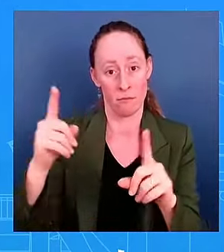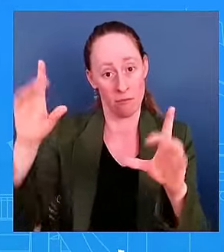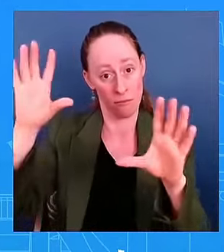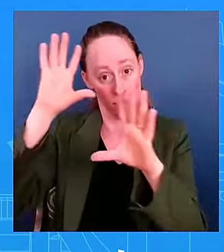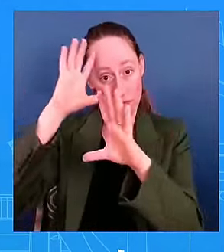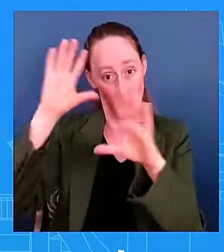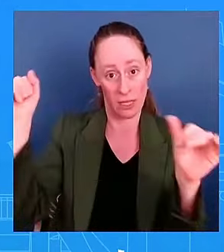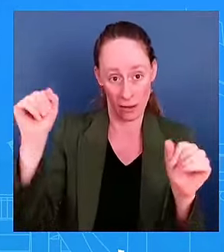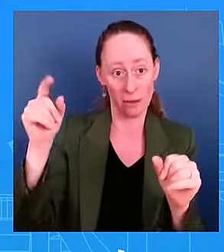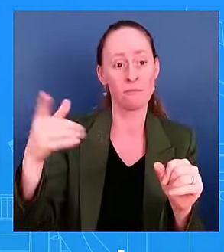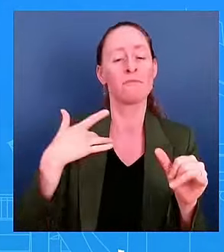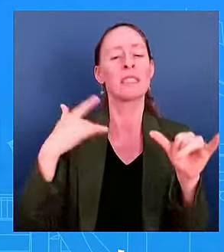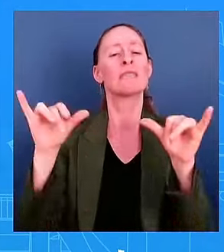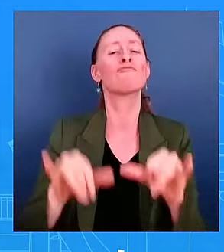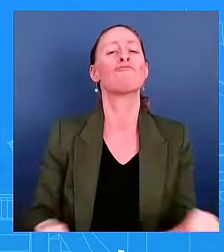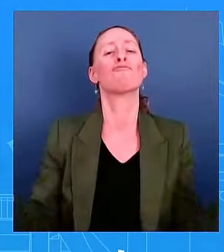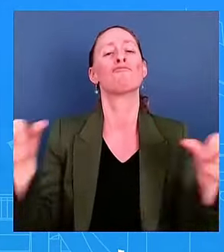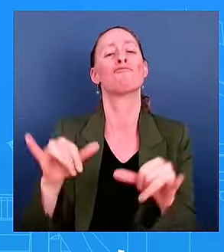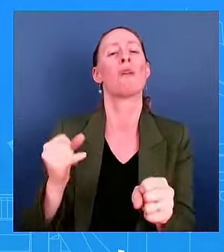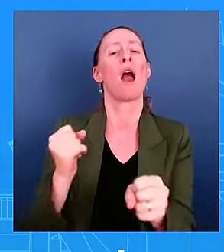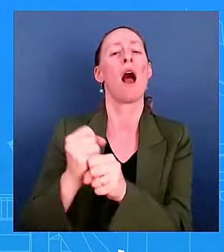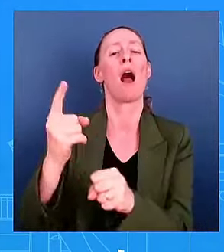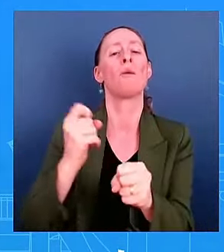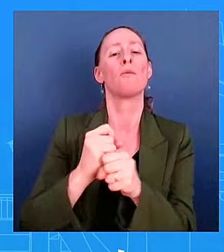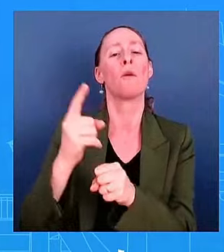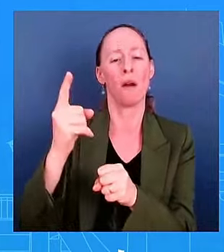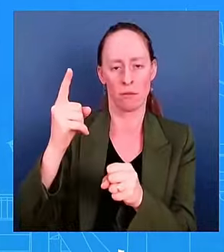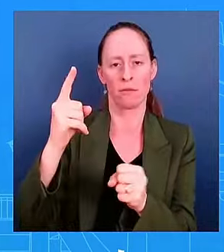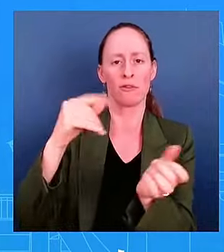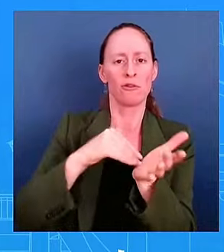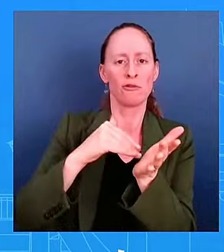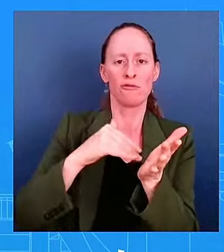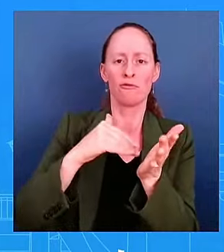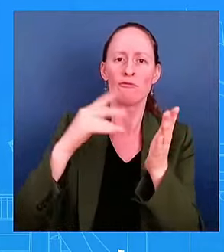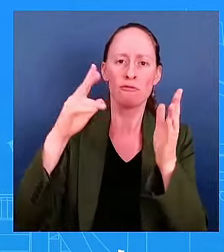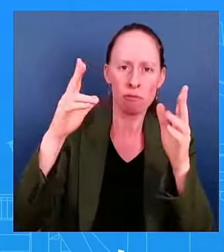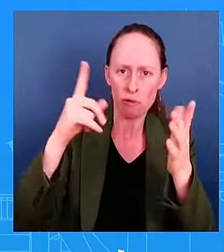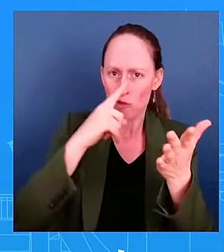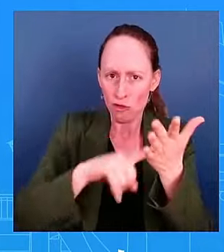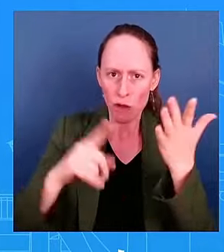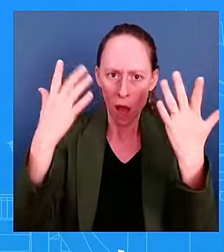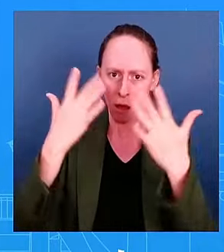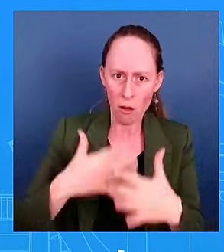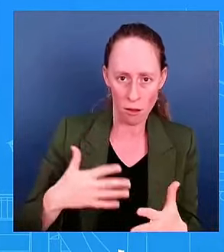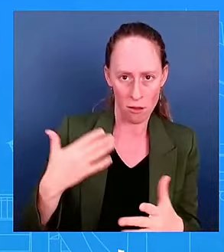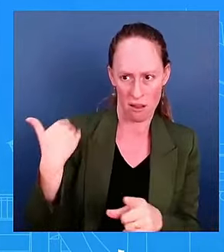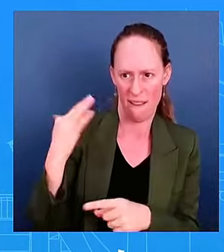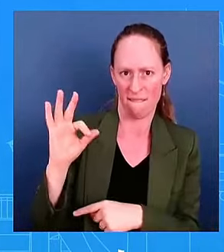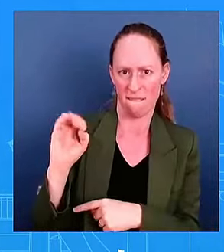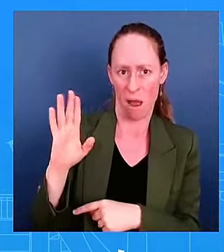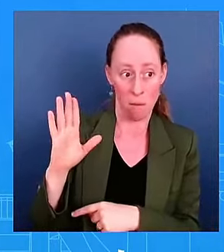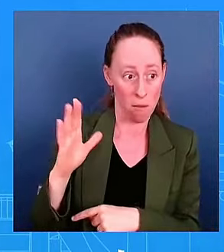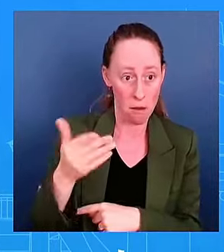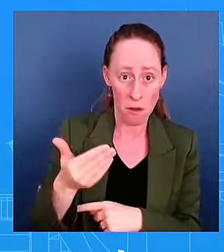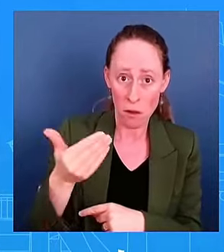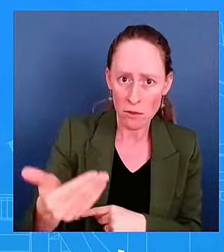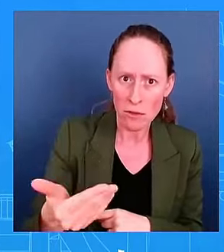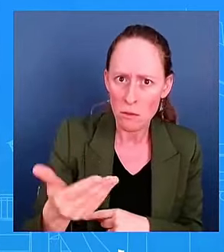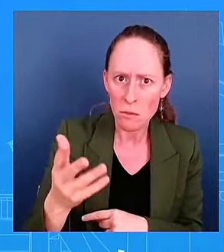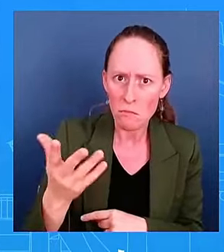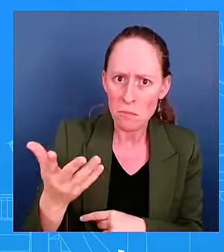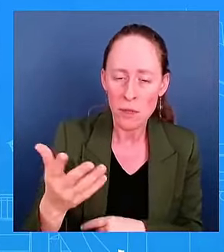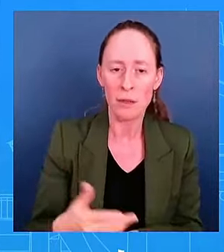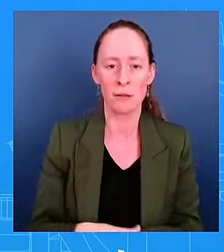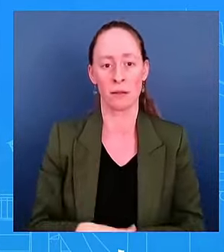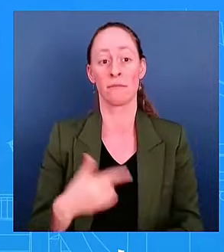February? And we were able to talk to the, to his doctor about that. And that is a no. He hasn't had any kind of medical exam.